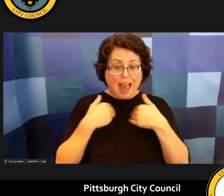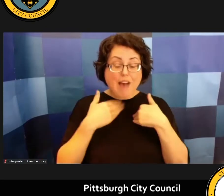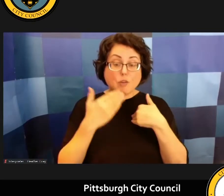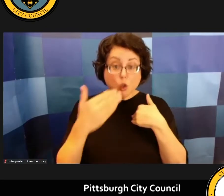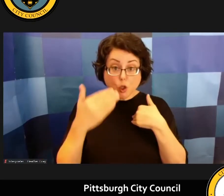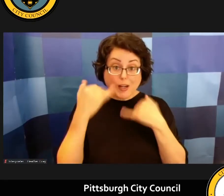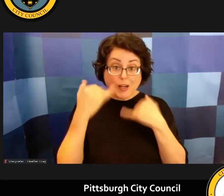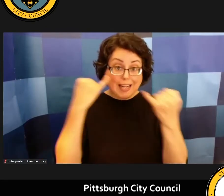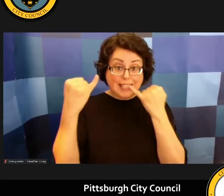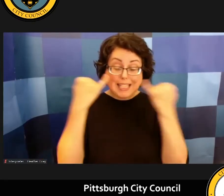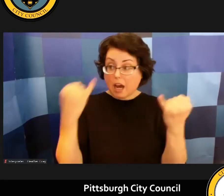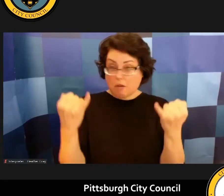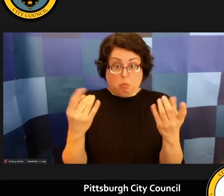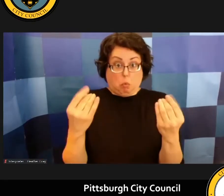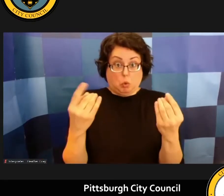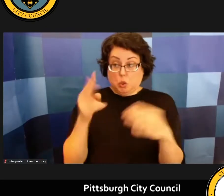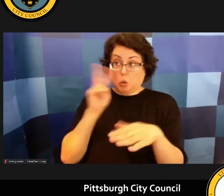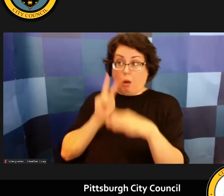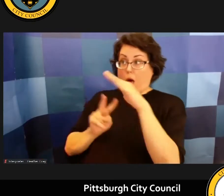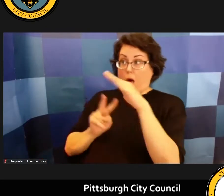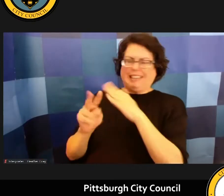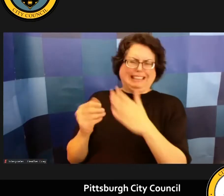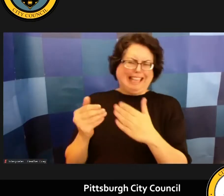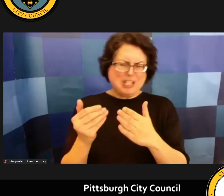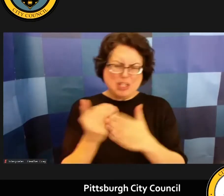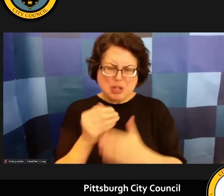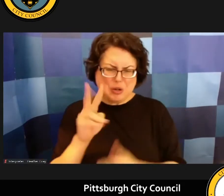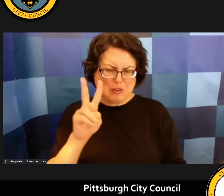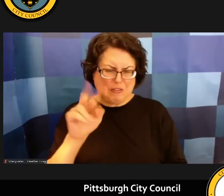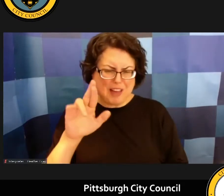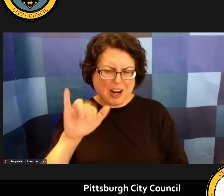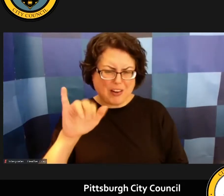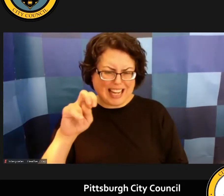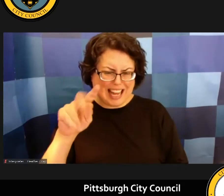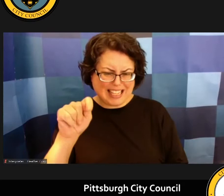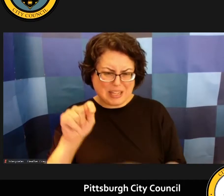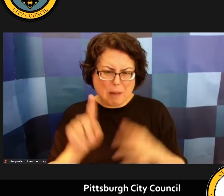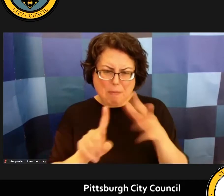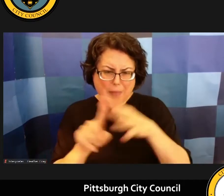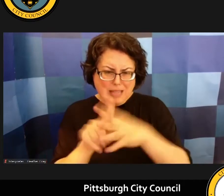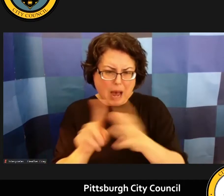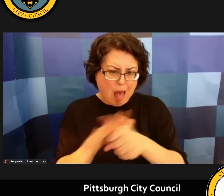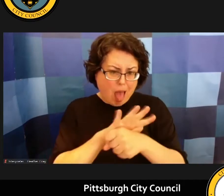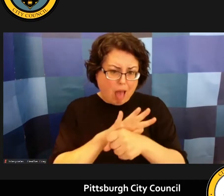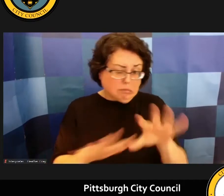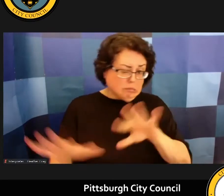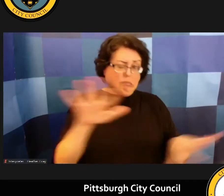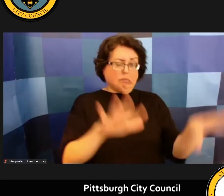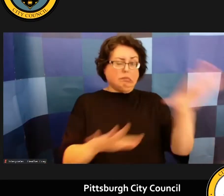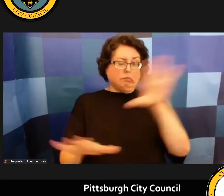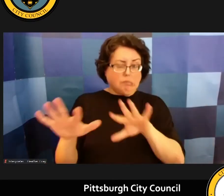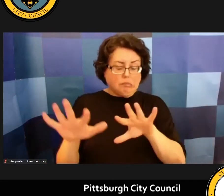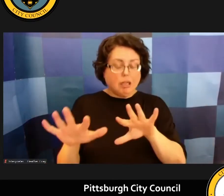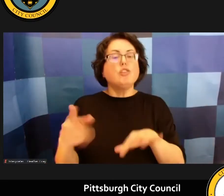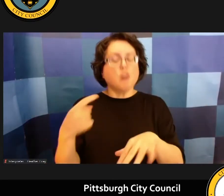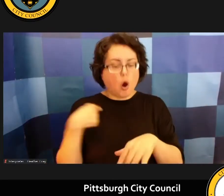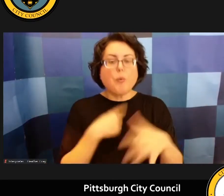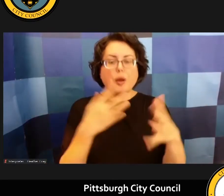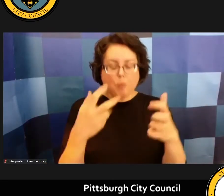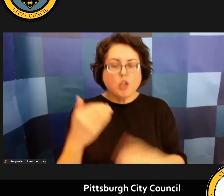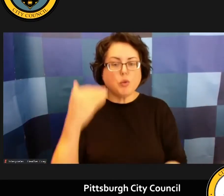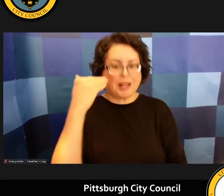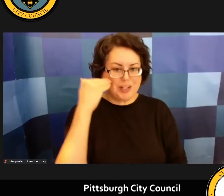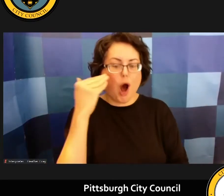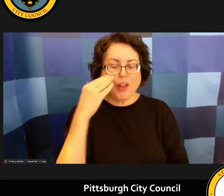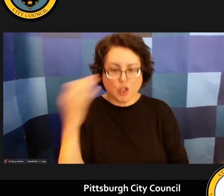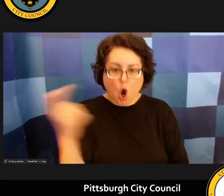a new variant kind of pops up and throws a a curveball at us so um just wanted to acknowledge all of the employees